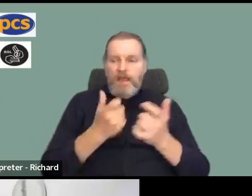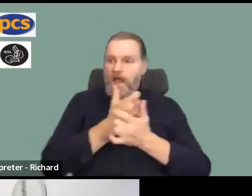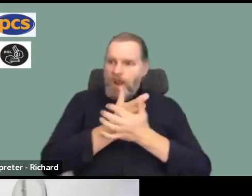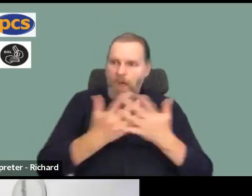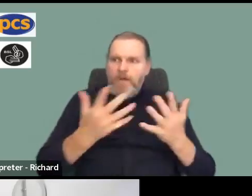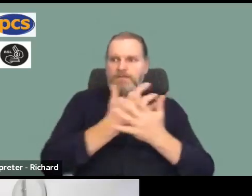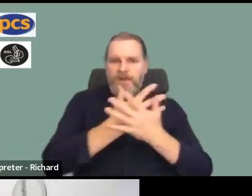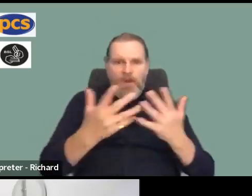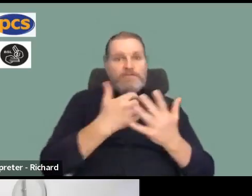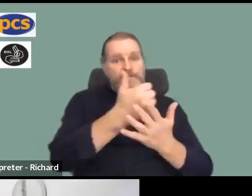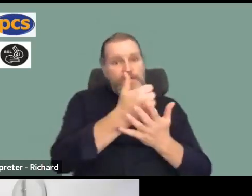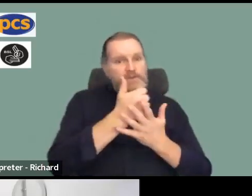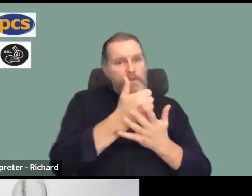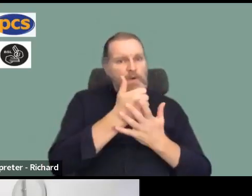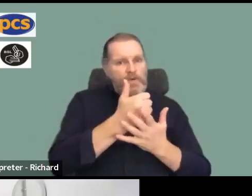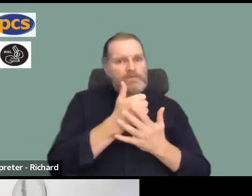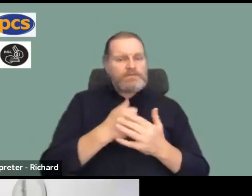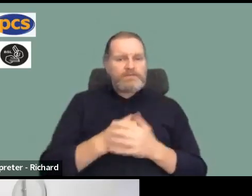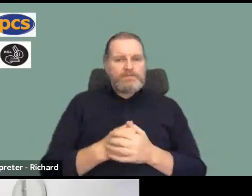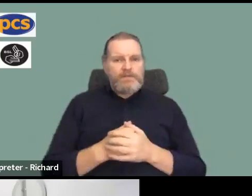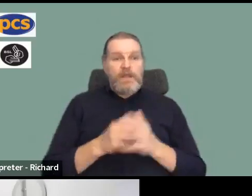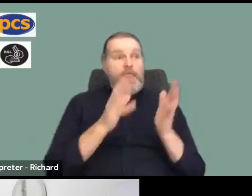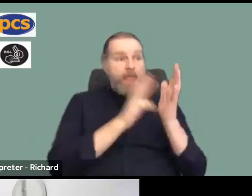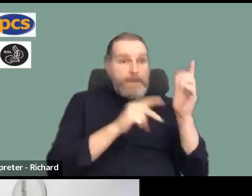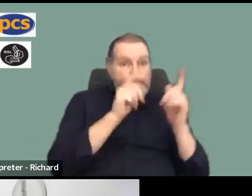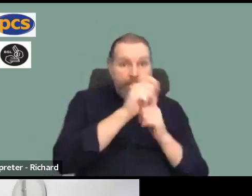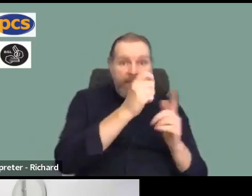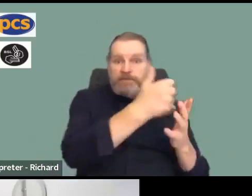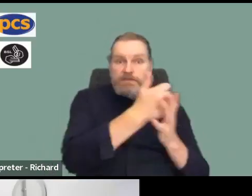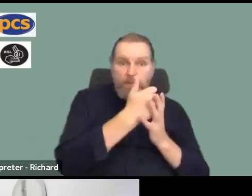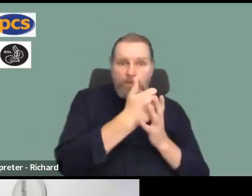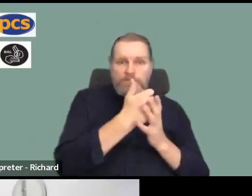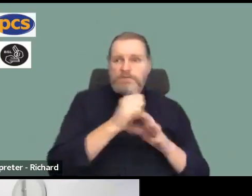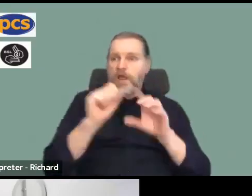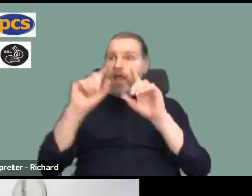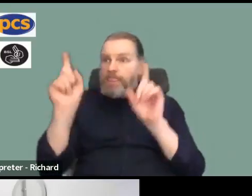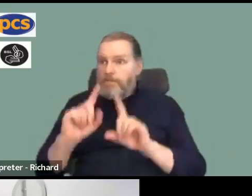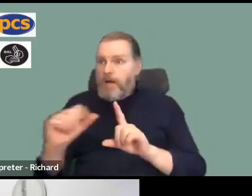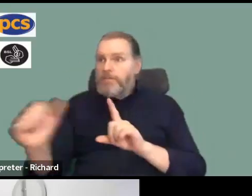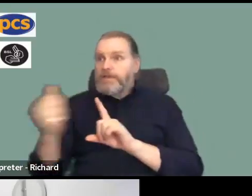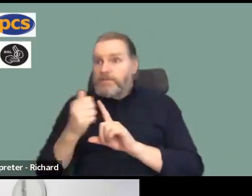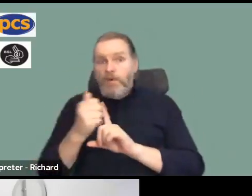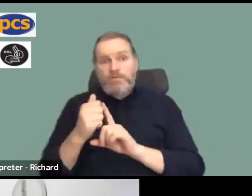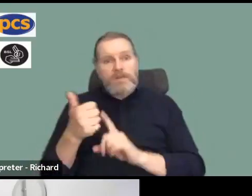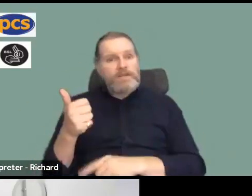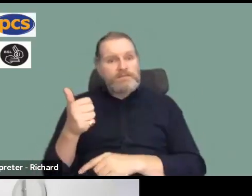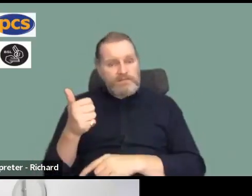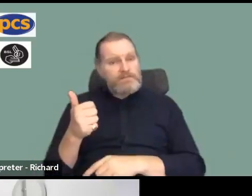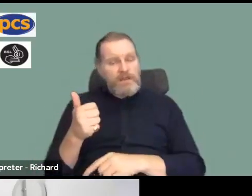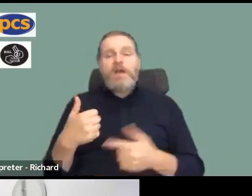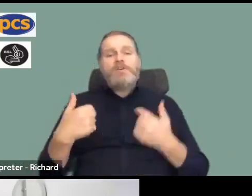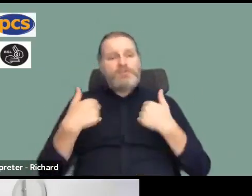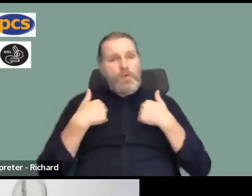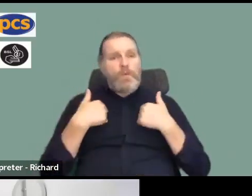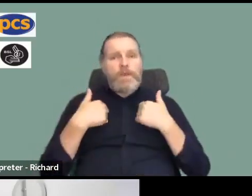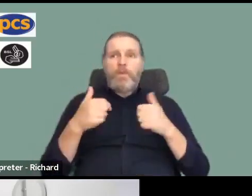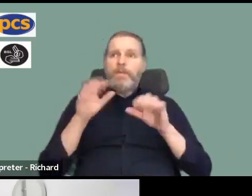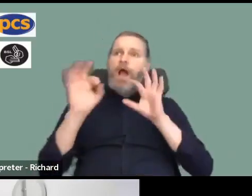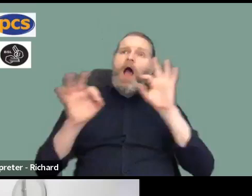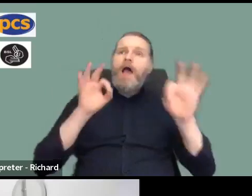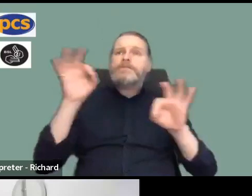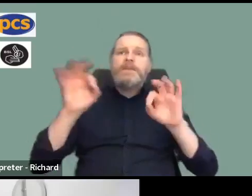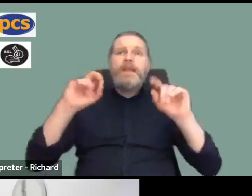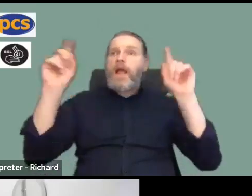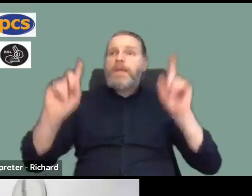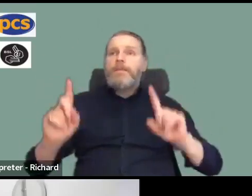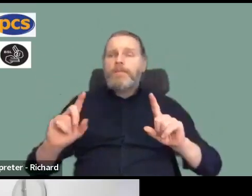of support, both in terms of politicians and the public. So, we will be out there arguing for every bit of support, and I'm